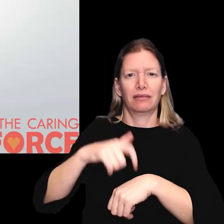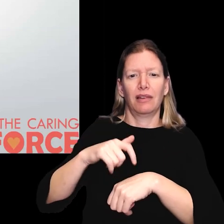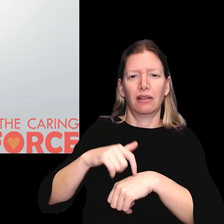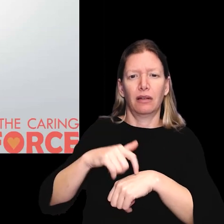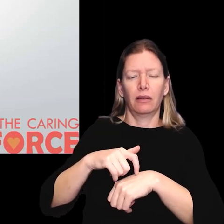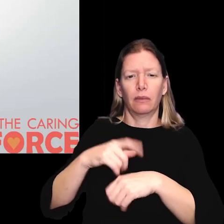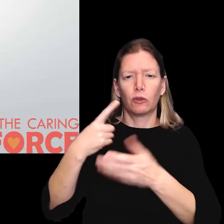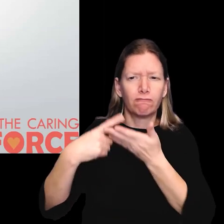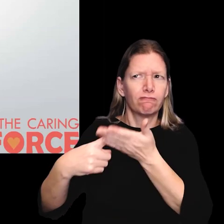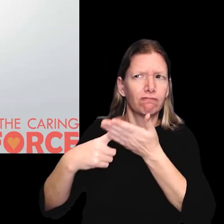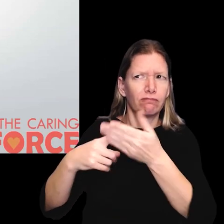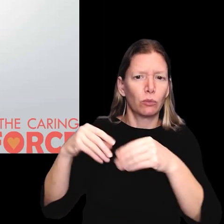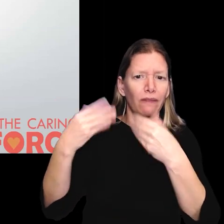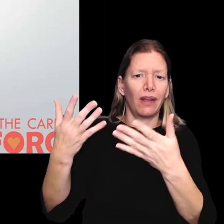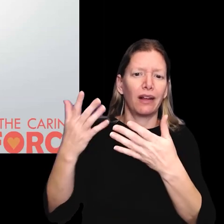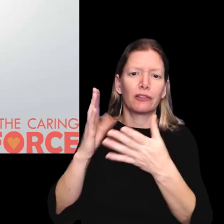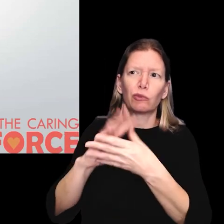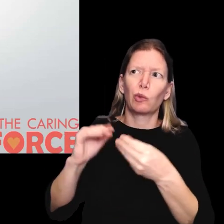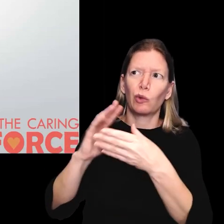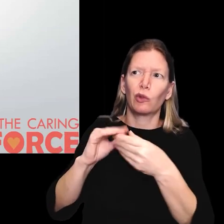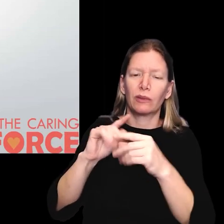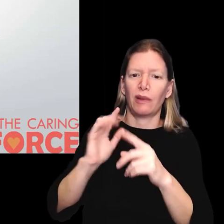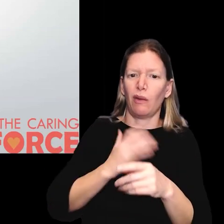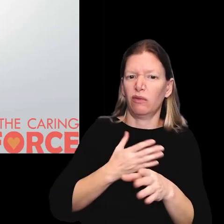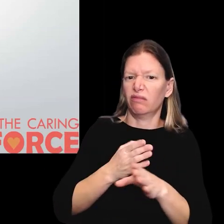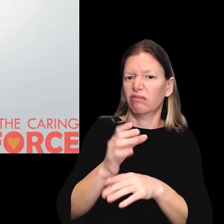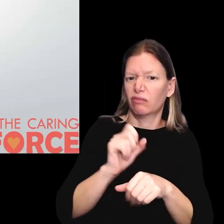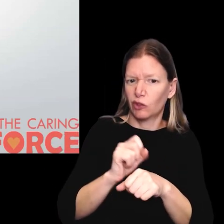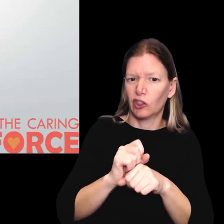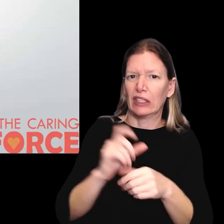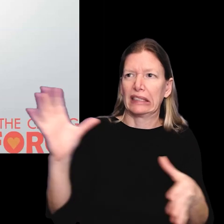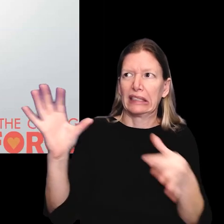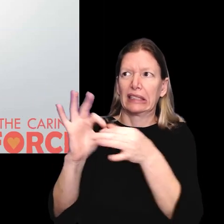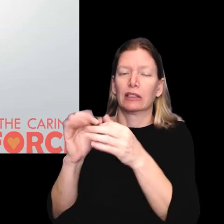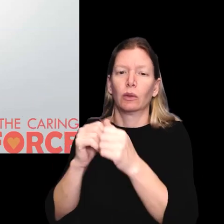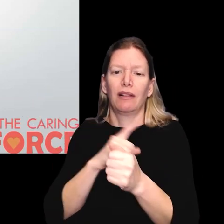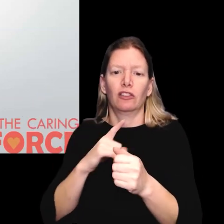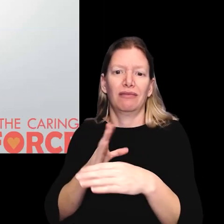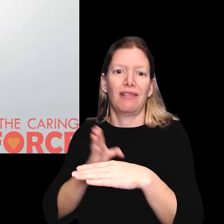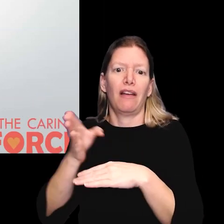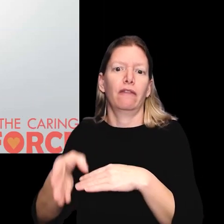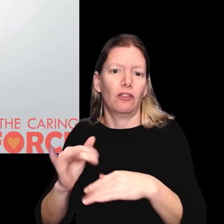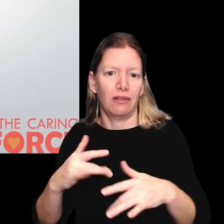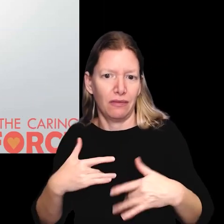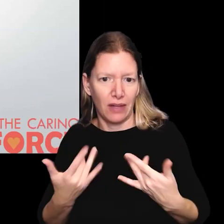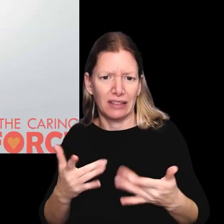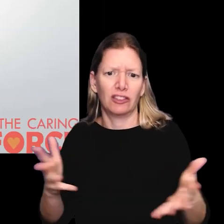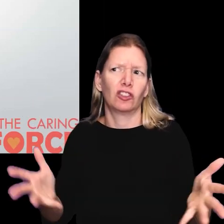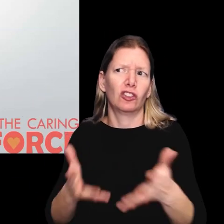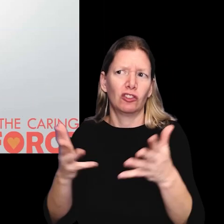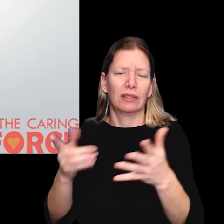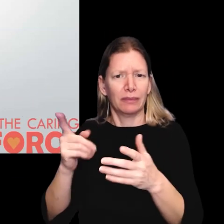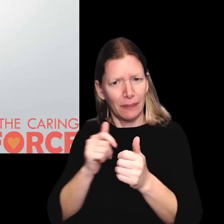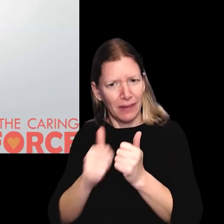we're talking and providing testimonials about the sector and then also connecting with legislators afterwards,